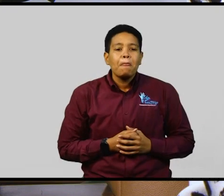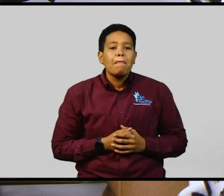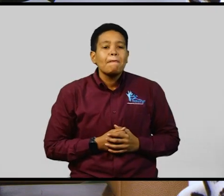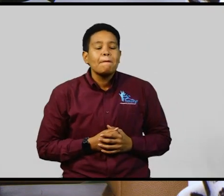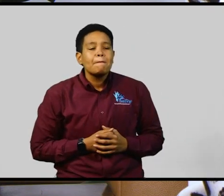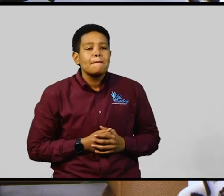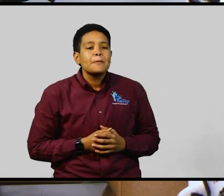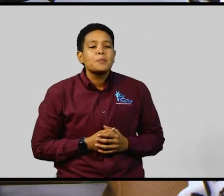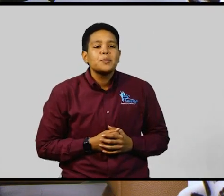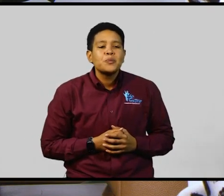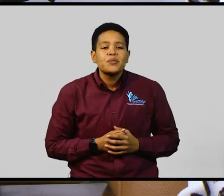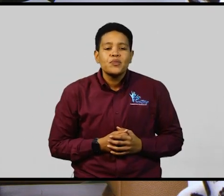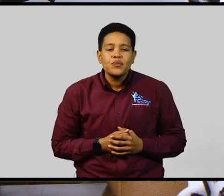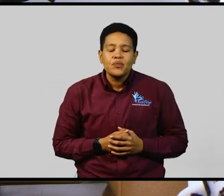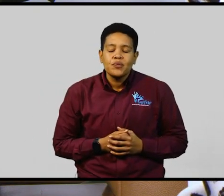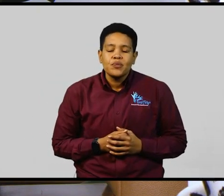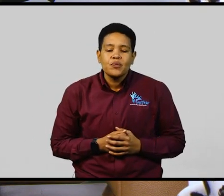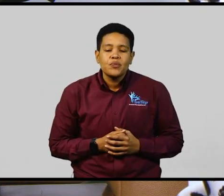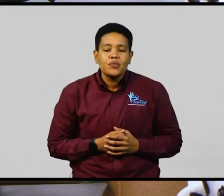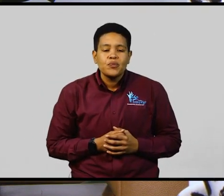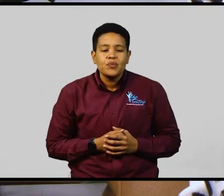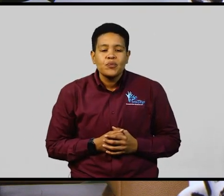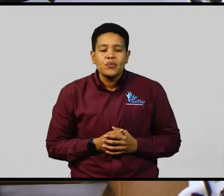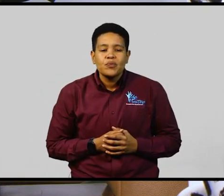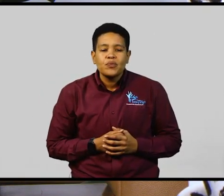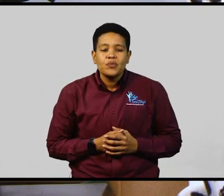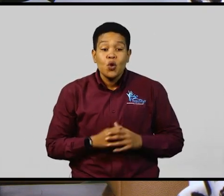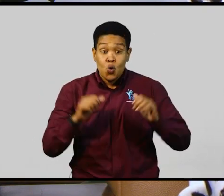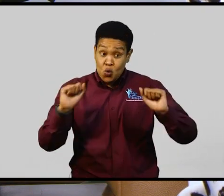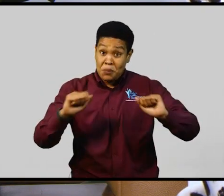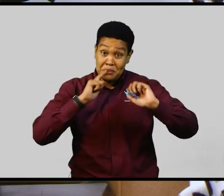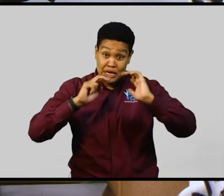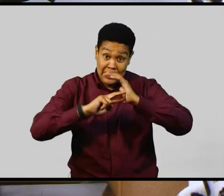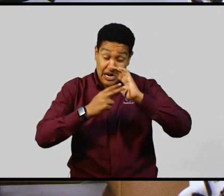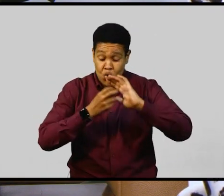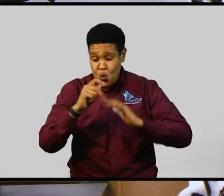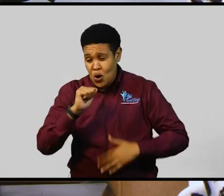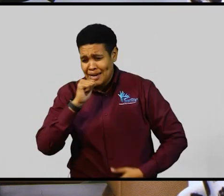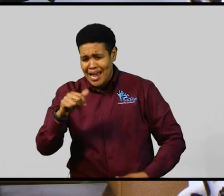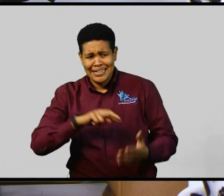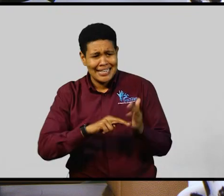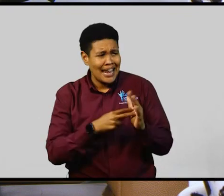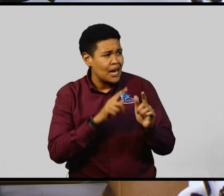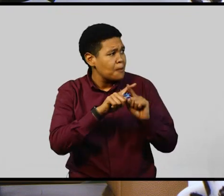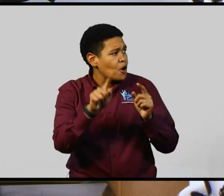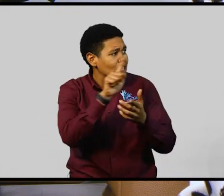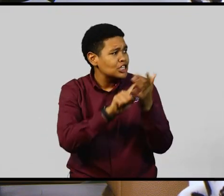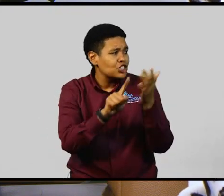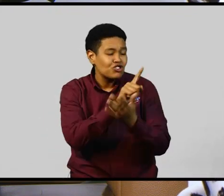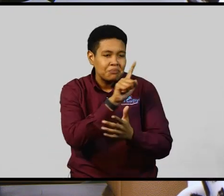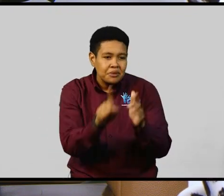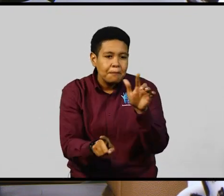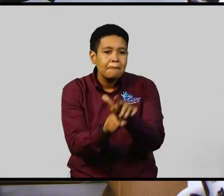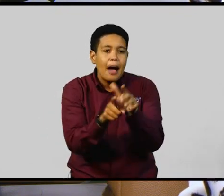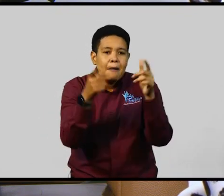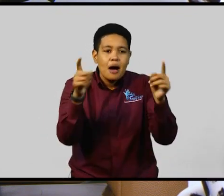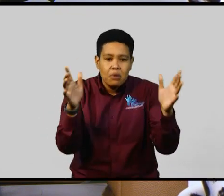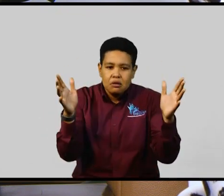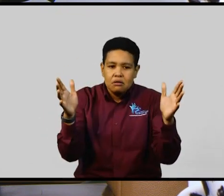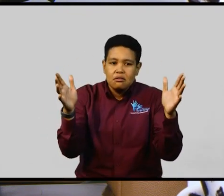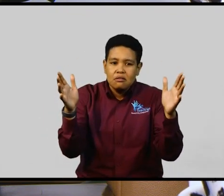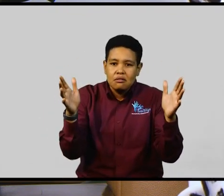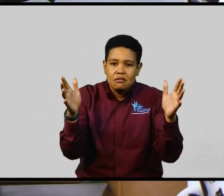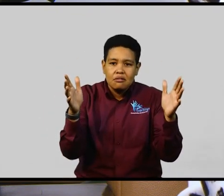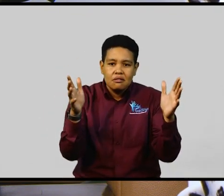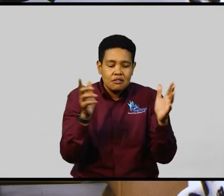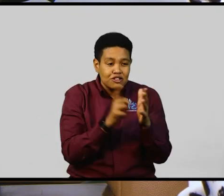intended or it could be that it is not intended, but it ends up being discrimination anyway. Absolutely. And so persons will have